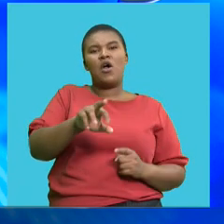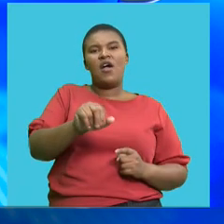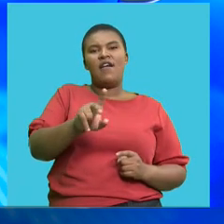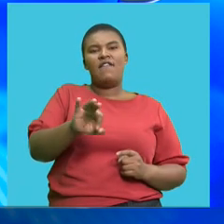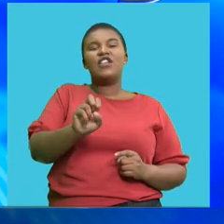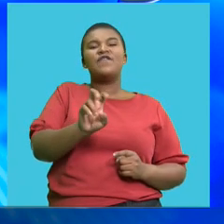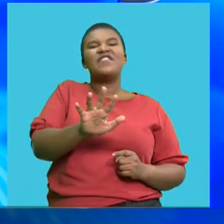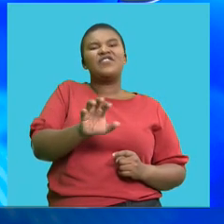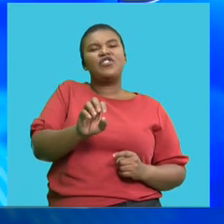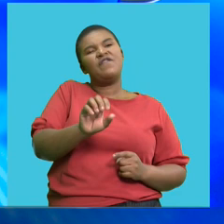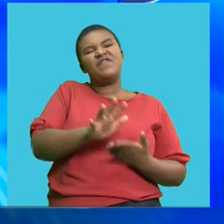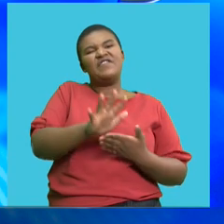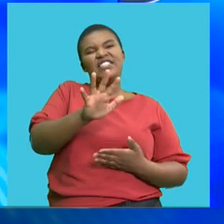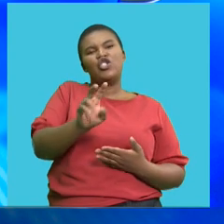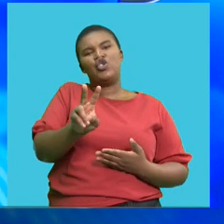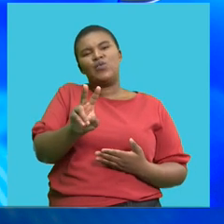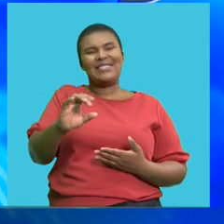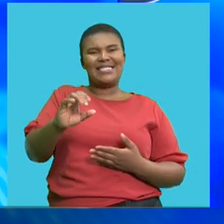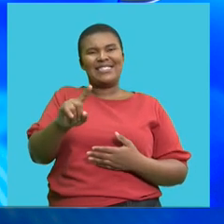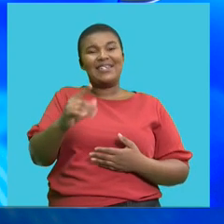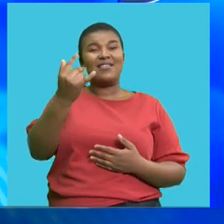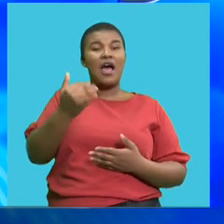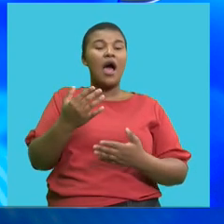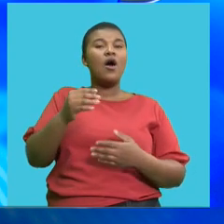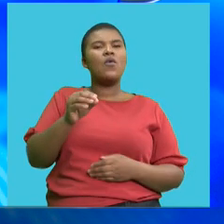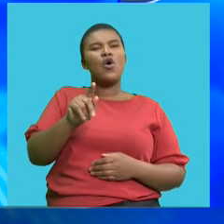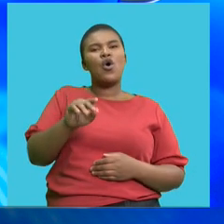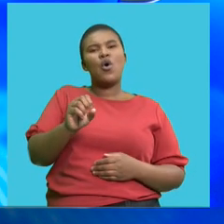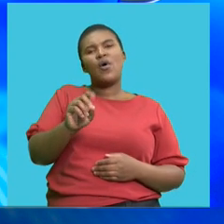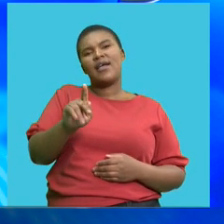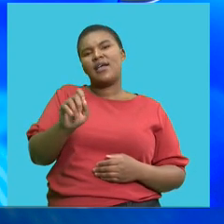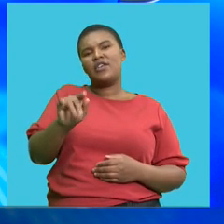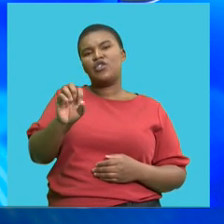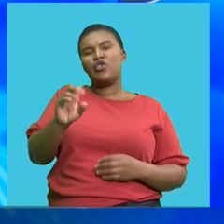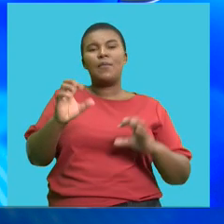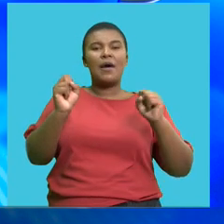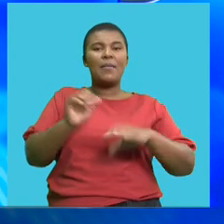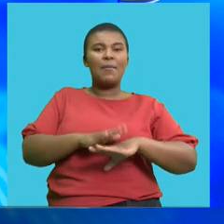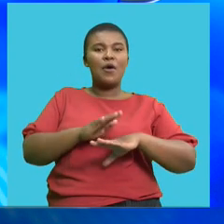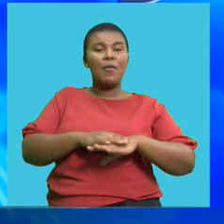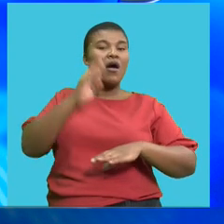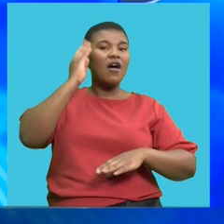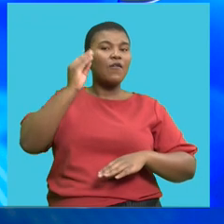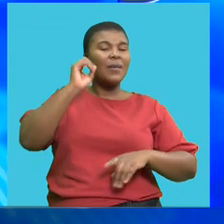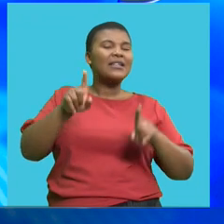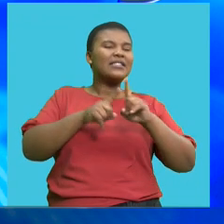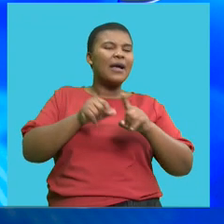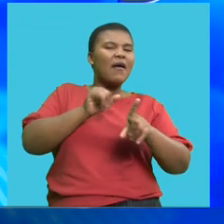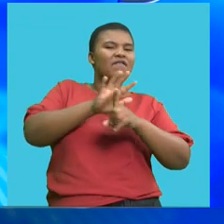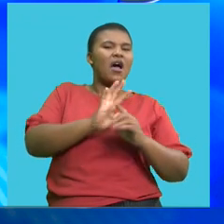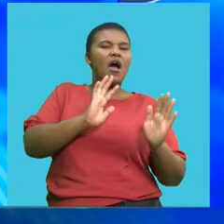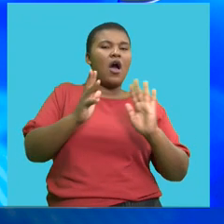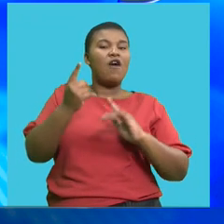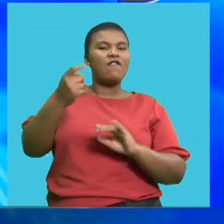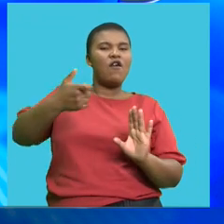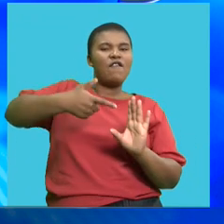and two cents fnb senior economist kogetsu manu unpacks the central energy fund data and other factors influencing the